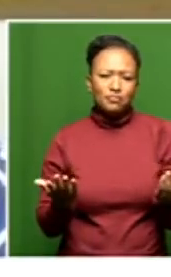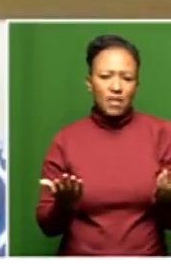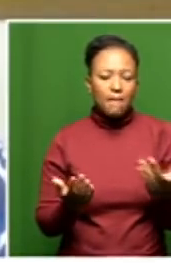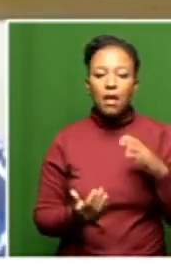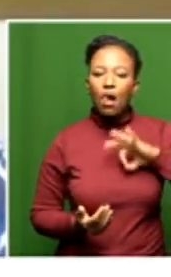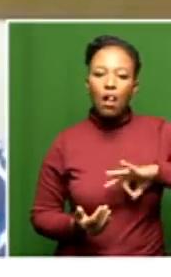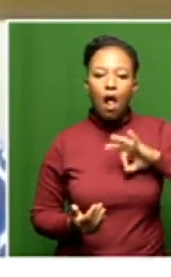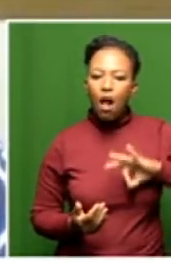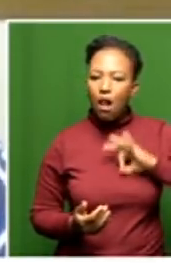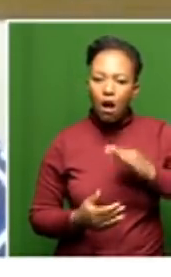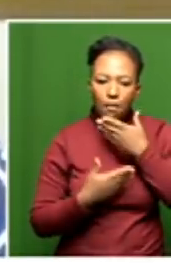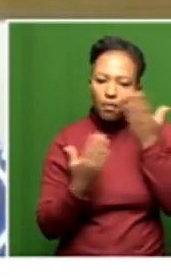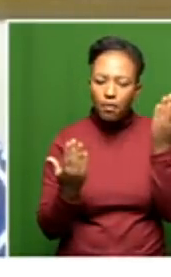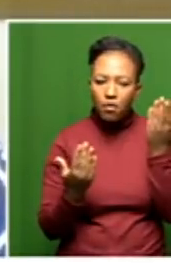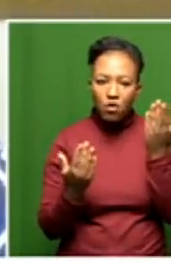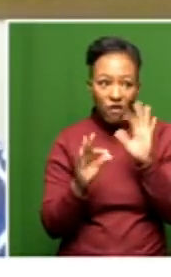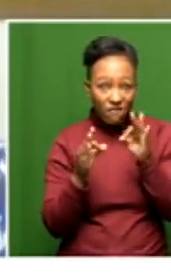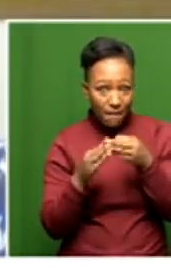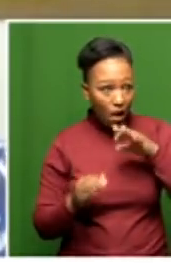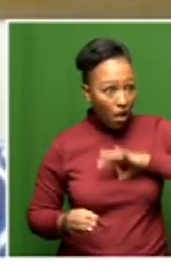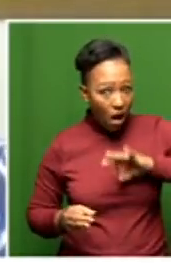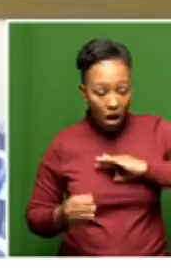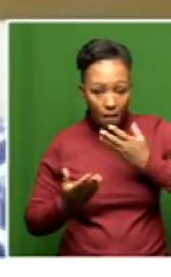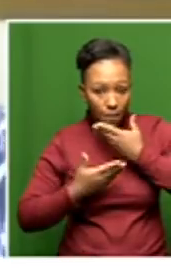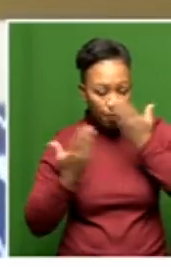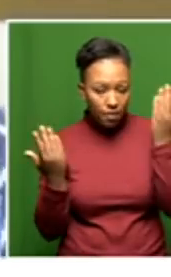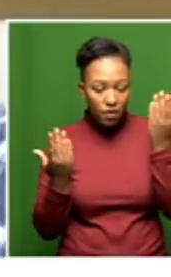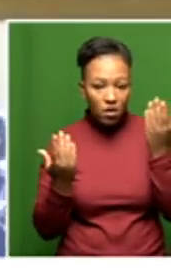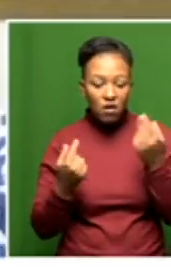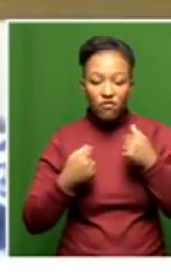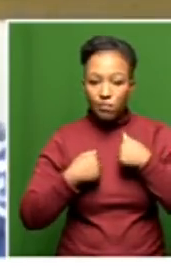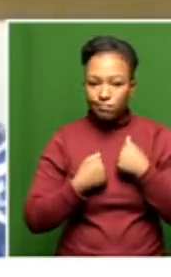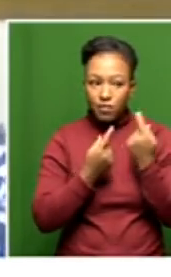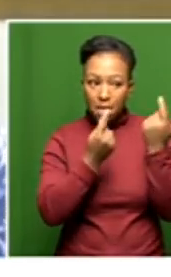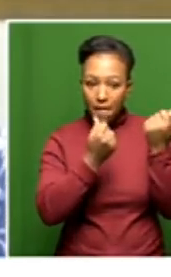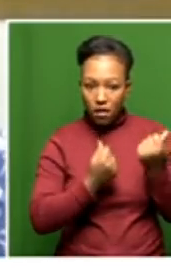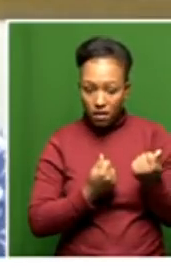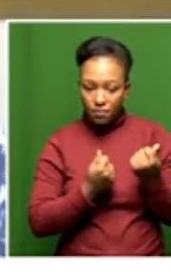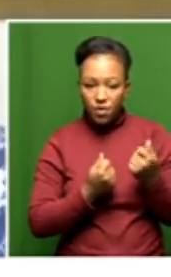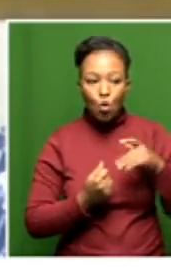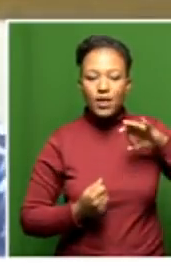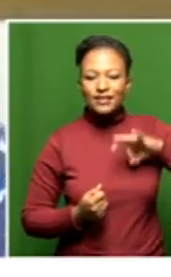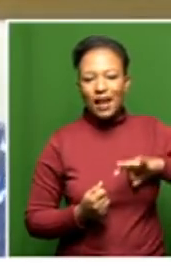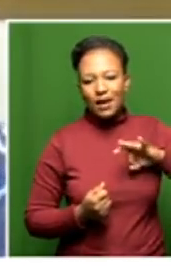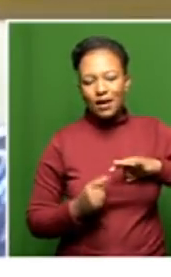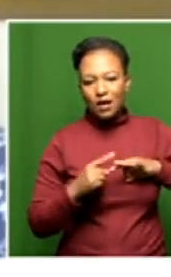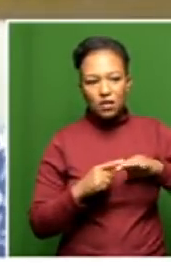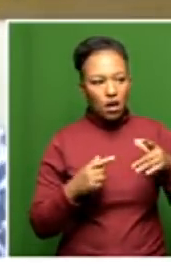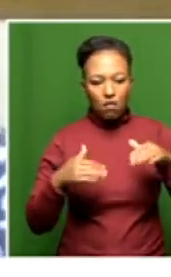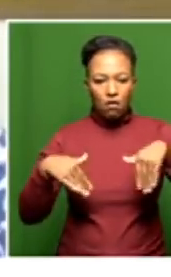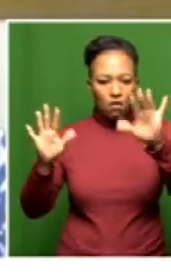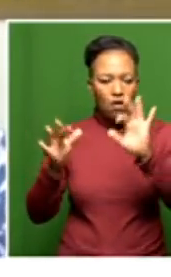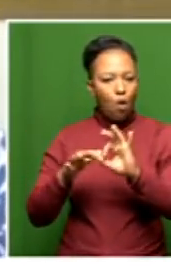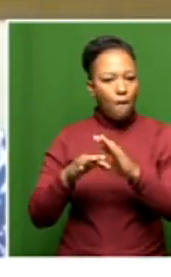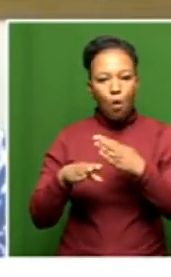no income with their families. So for us the money is allocated for salaries. Now you send them home